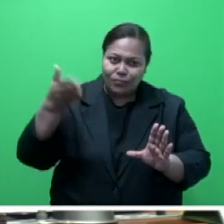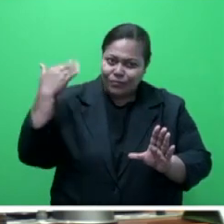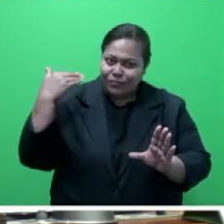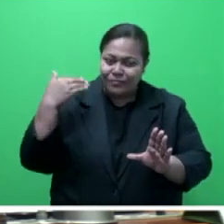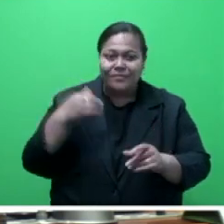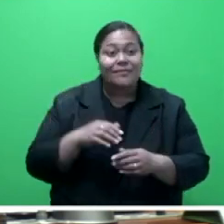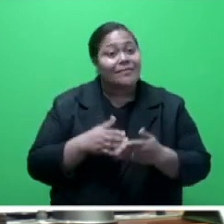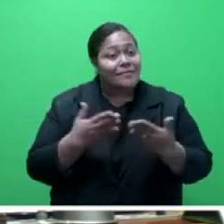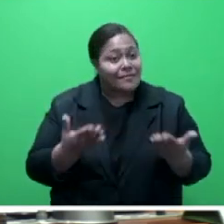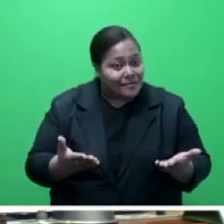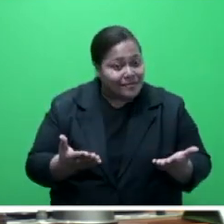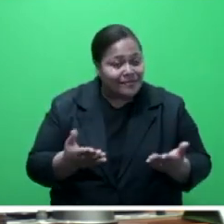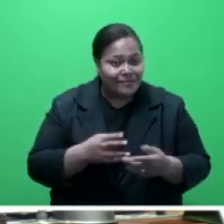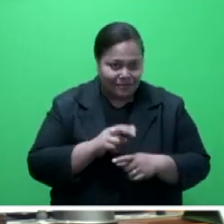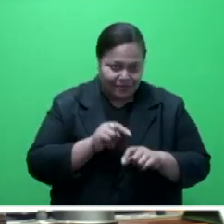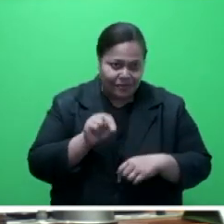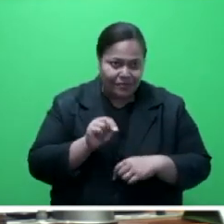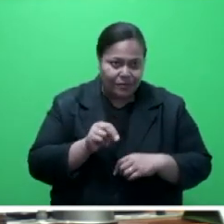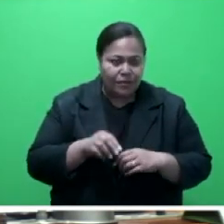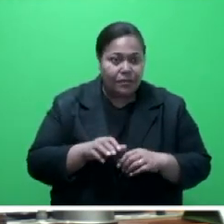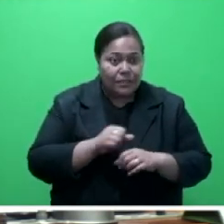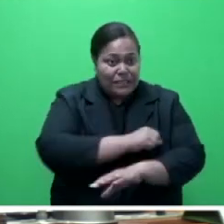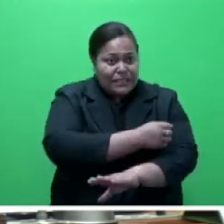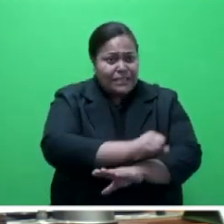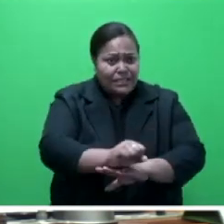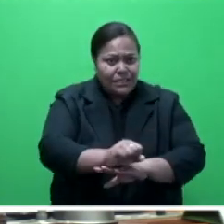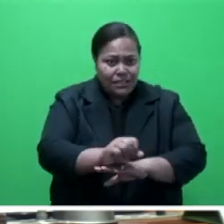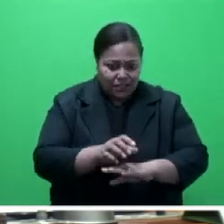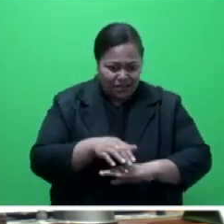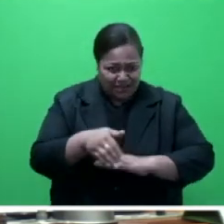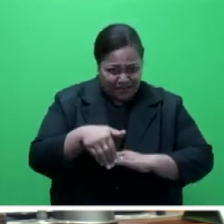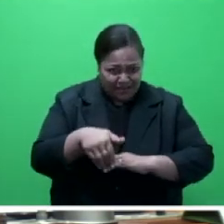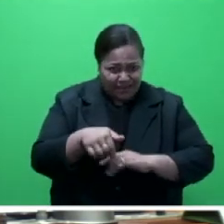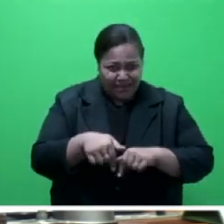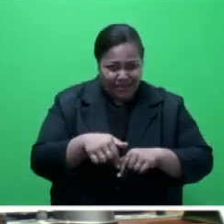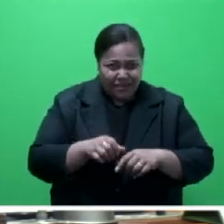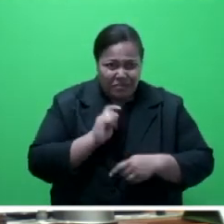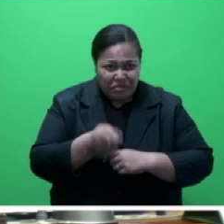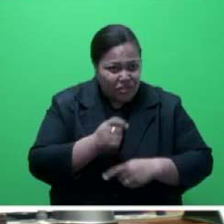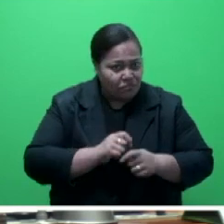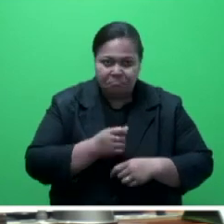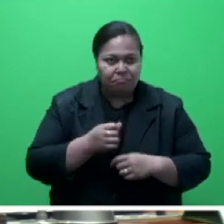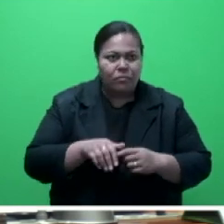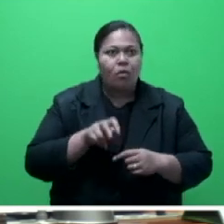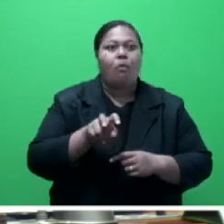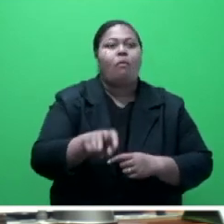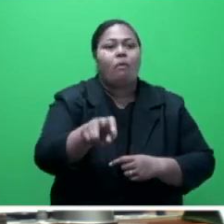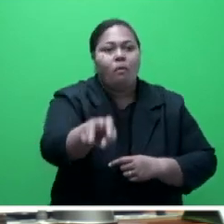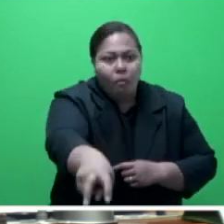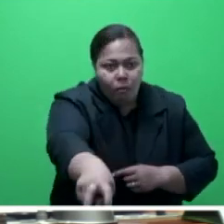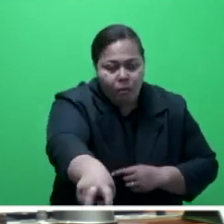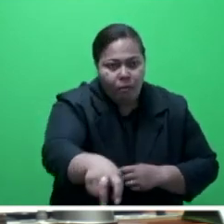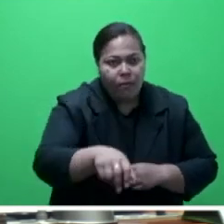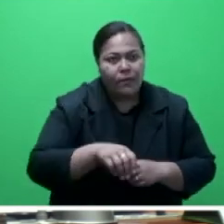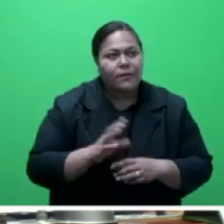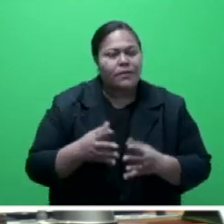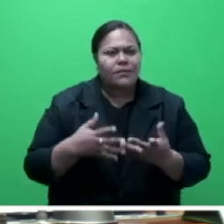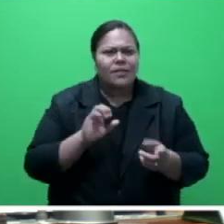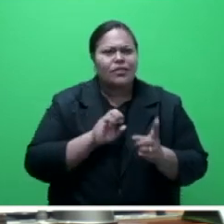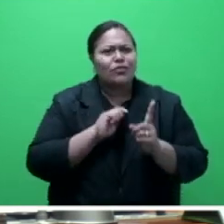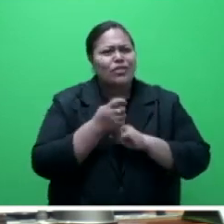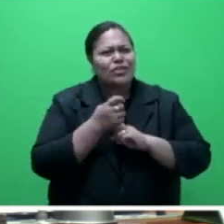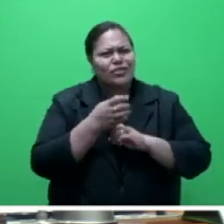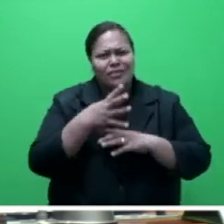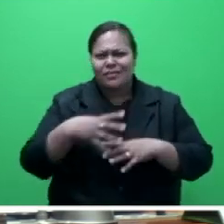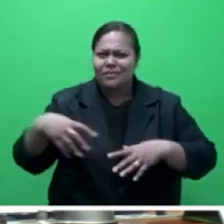need to go further out in the sea to fish, wander further in the forest to hunt. Our traditional medicines are disappearing, the beautiful